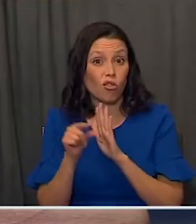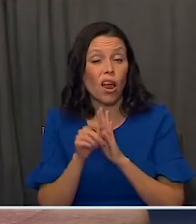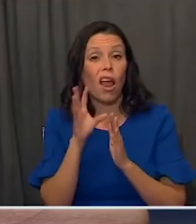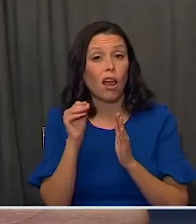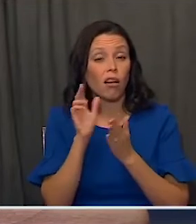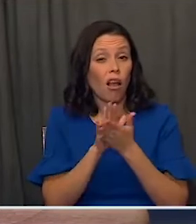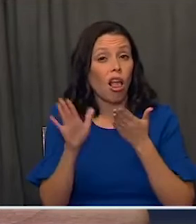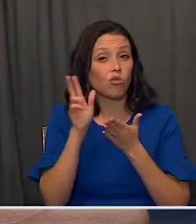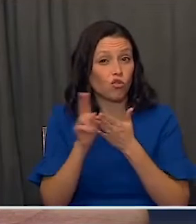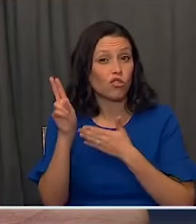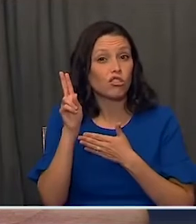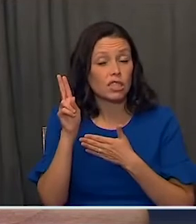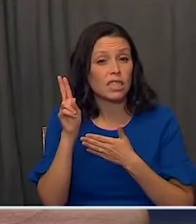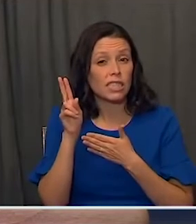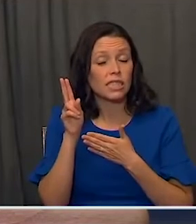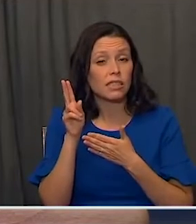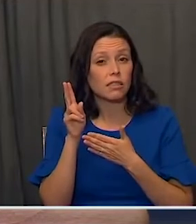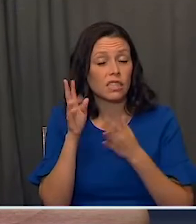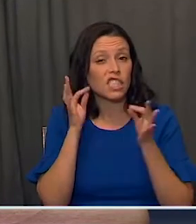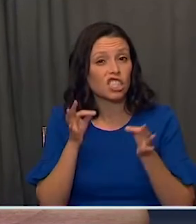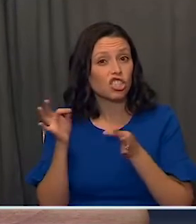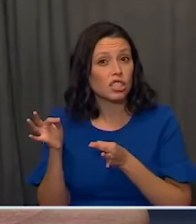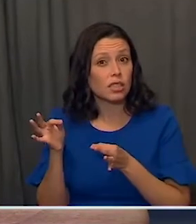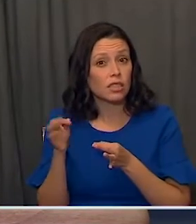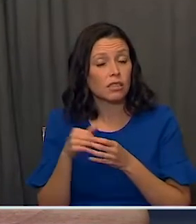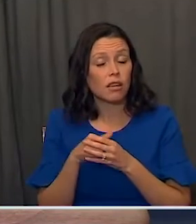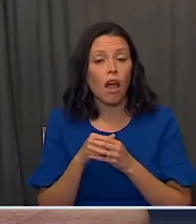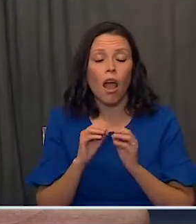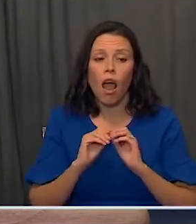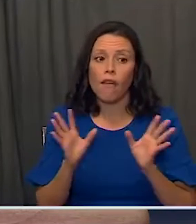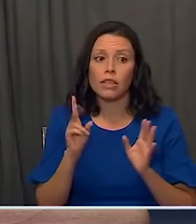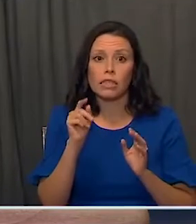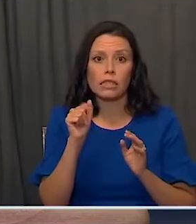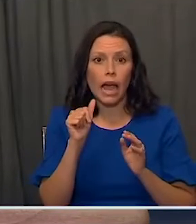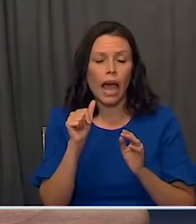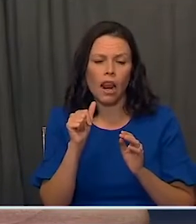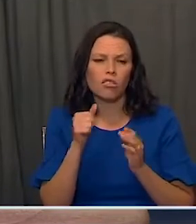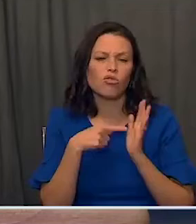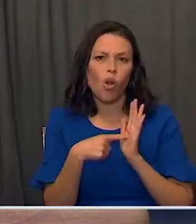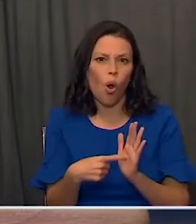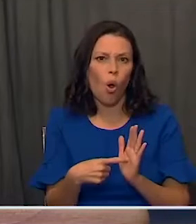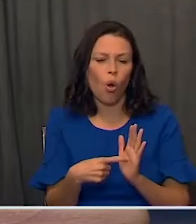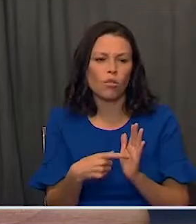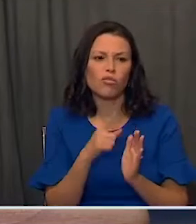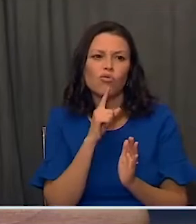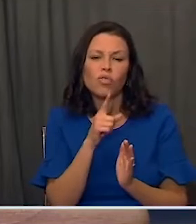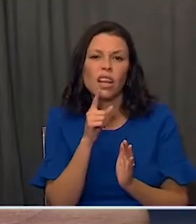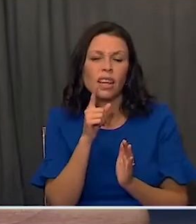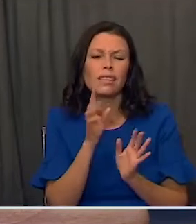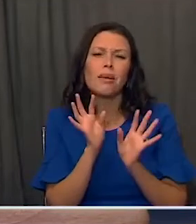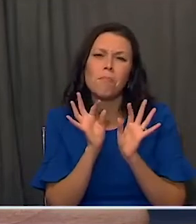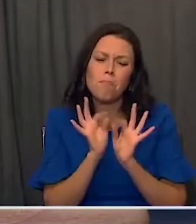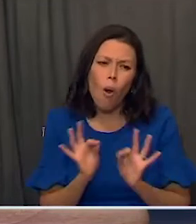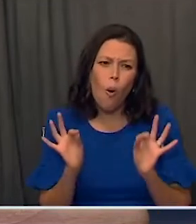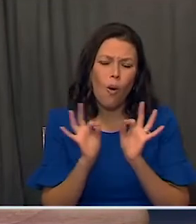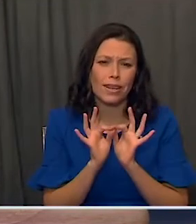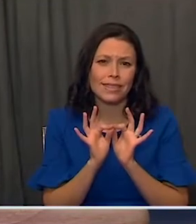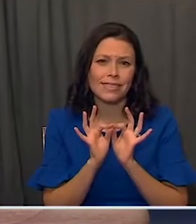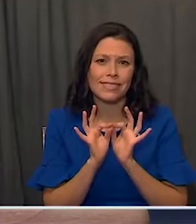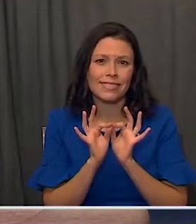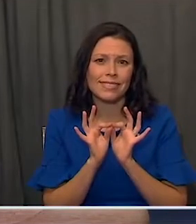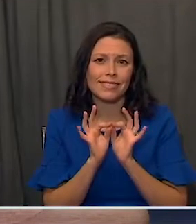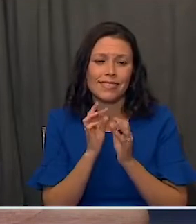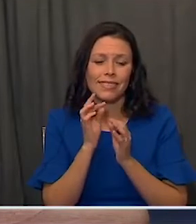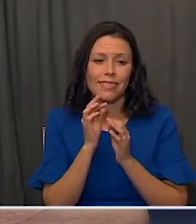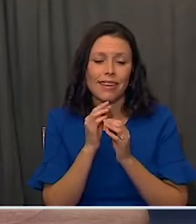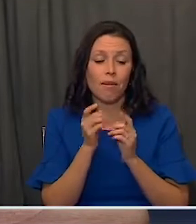institutes of higher learning. These clearly the data support that it really important from public health perspective,